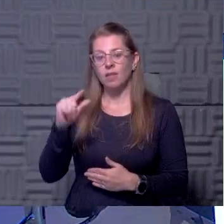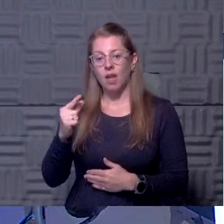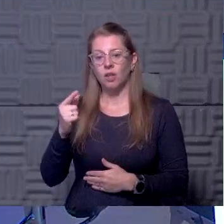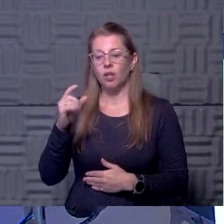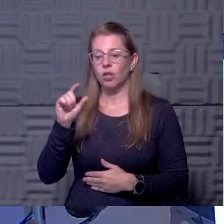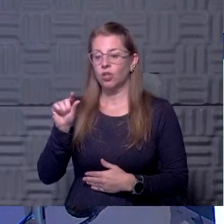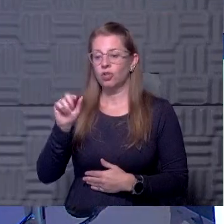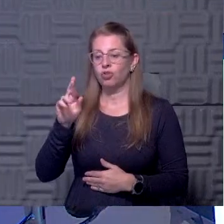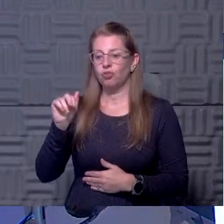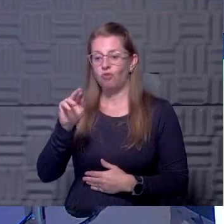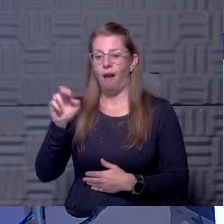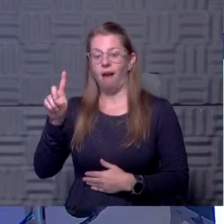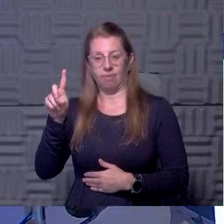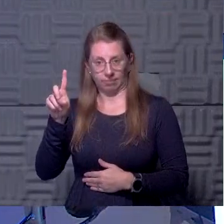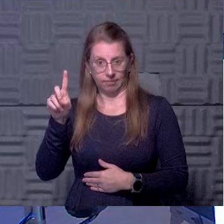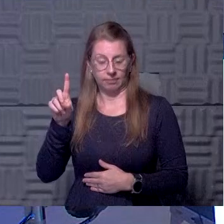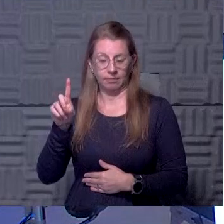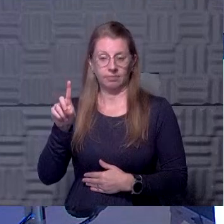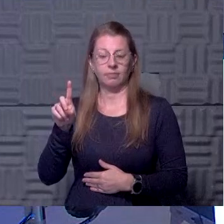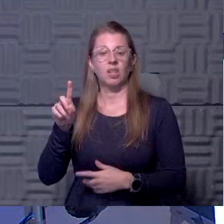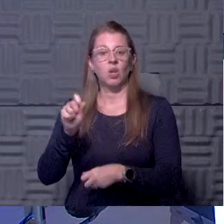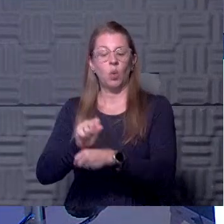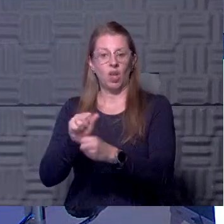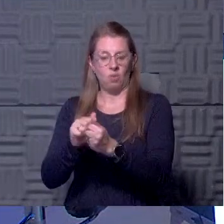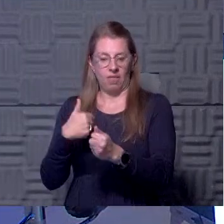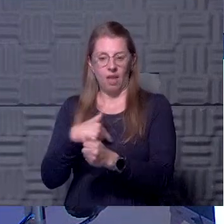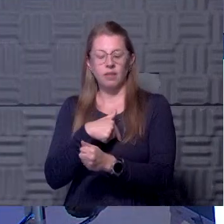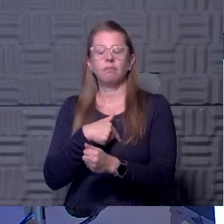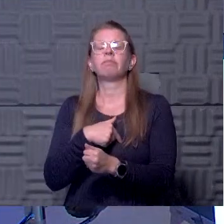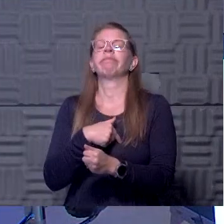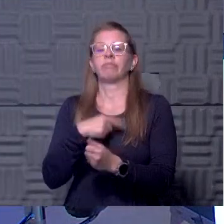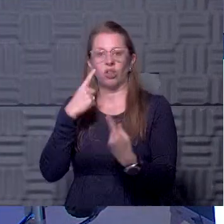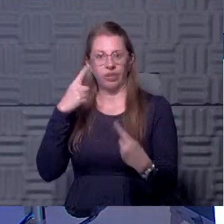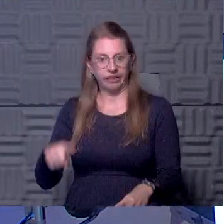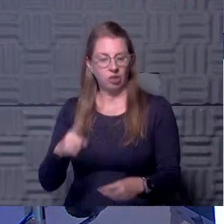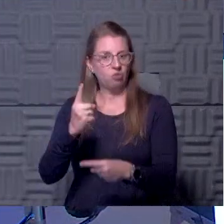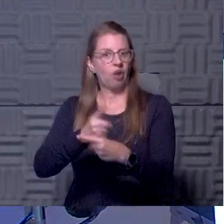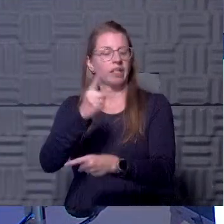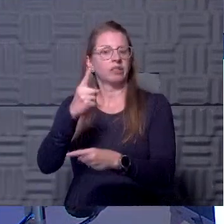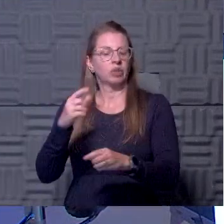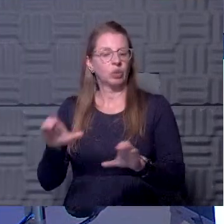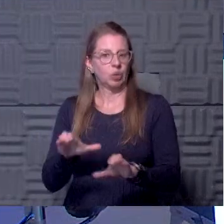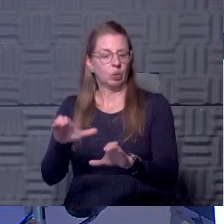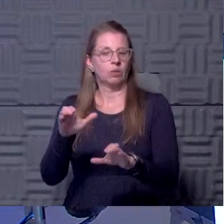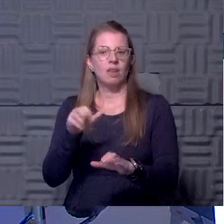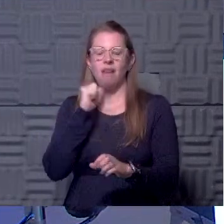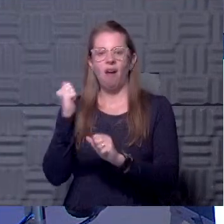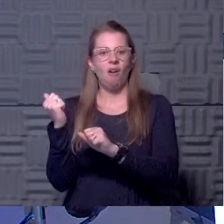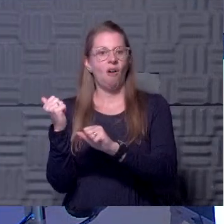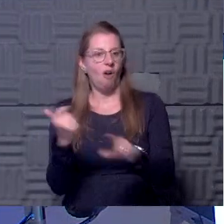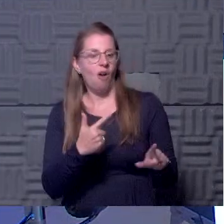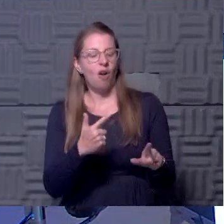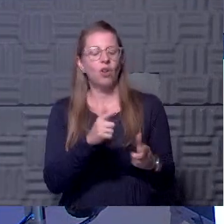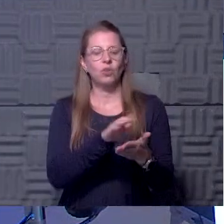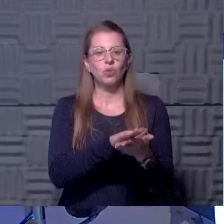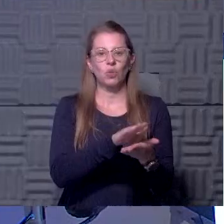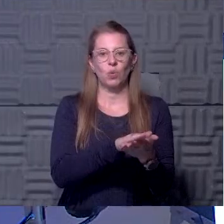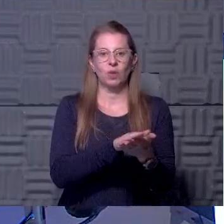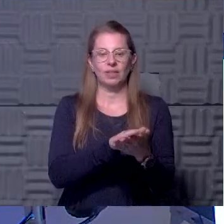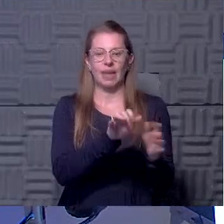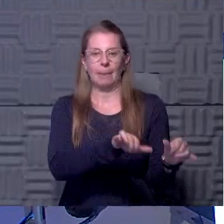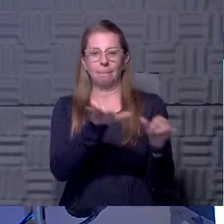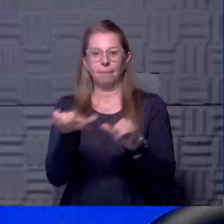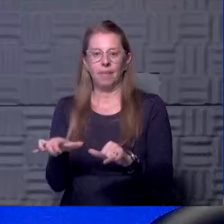chancellor for helping us work and saying, gosh, this is absolutely the right thing to do. And I think not every school is doing it. That's why the Jayhawks are going to be at the Tar Heels.